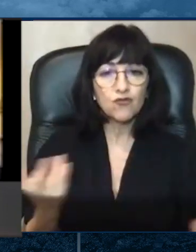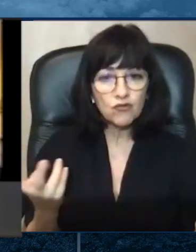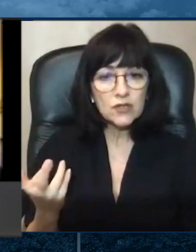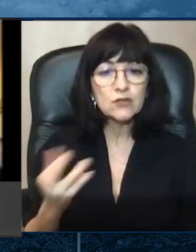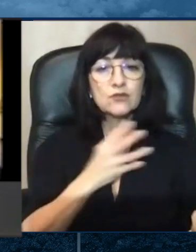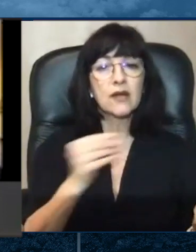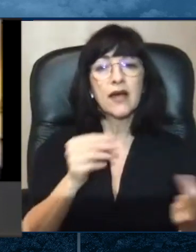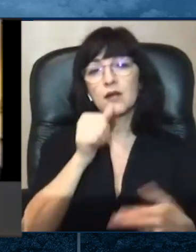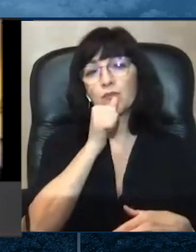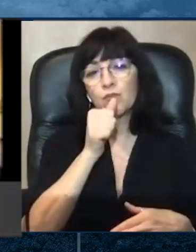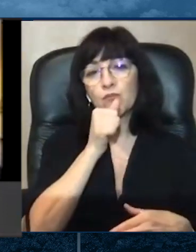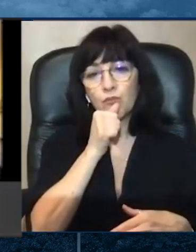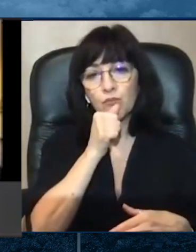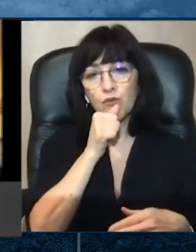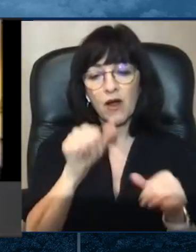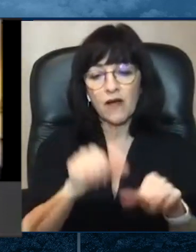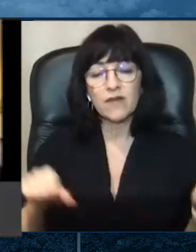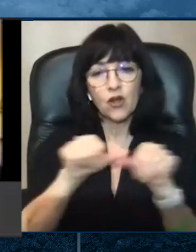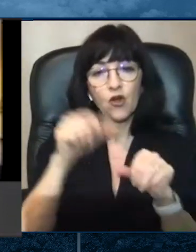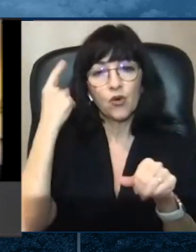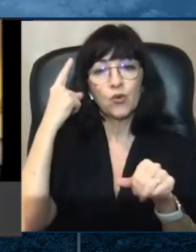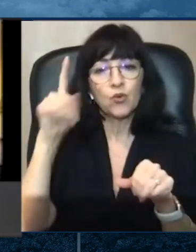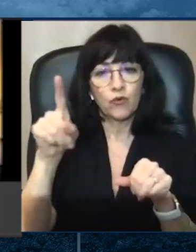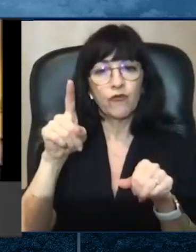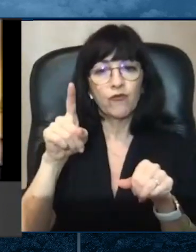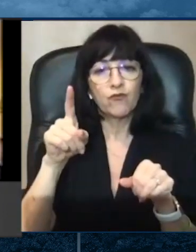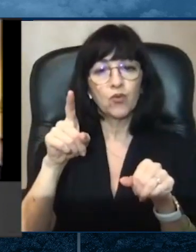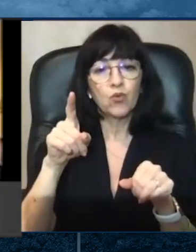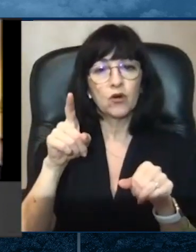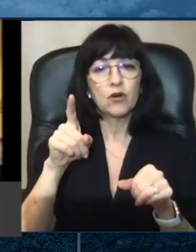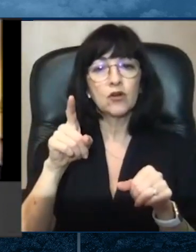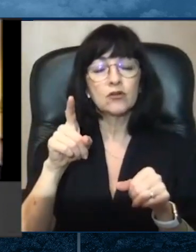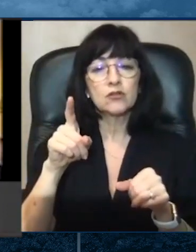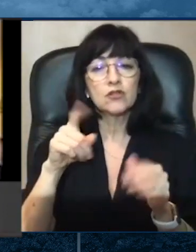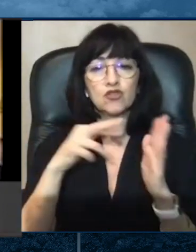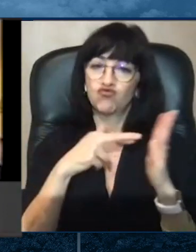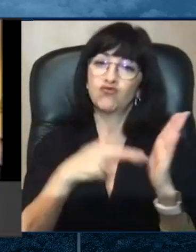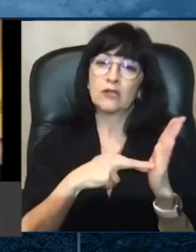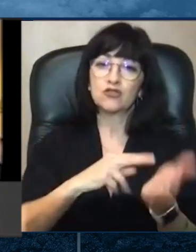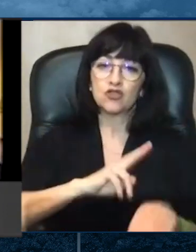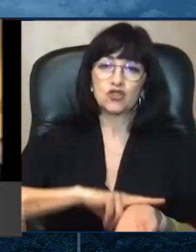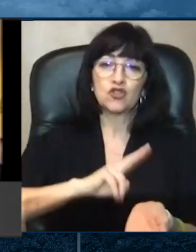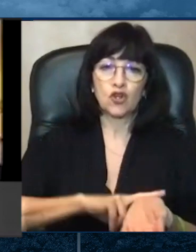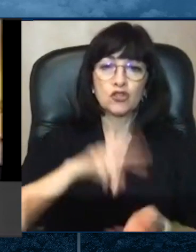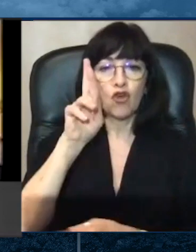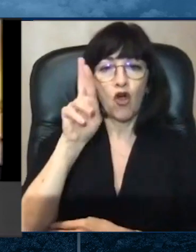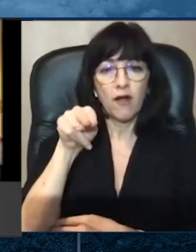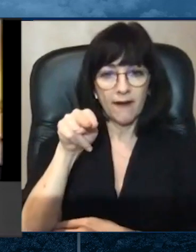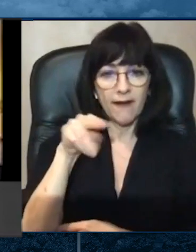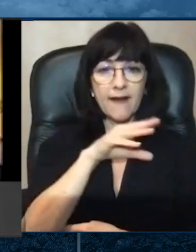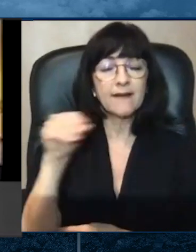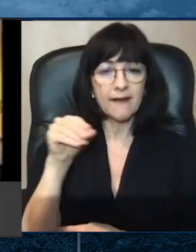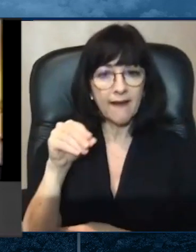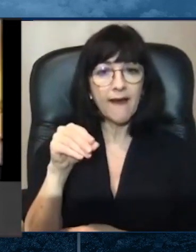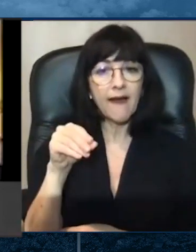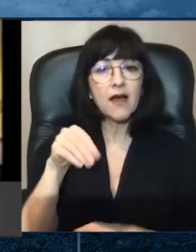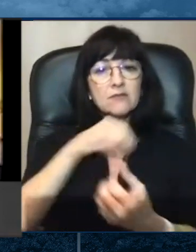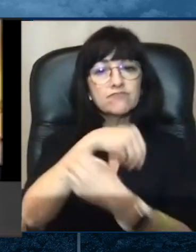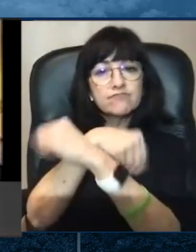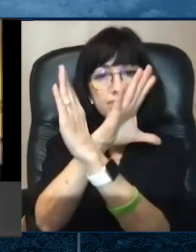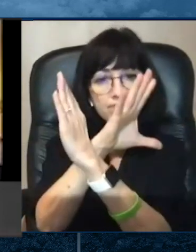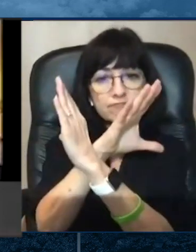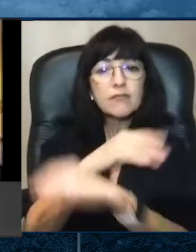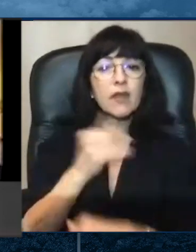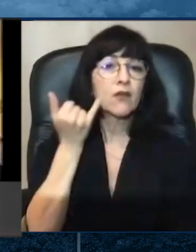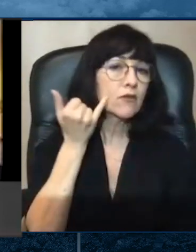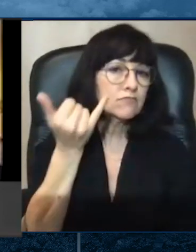and a private area for a registered nurse and telemedical, and a telemedical provider, and of course,